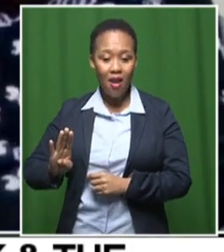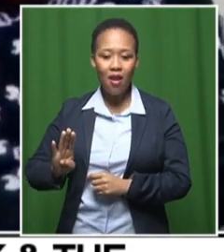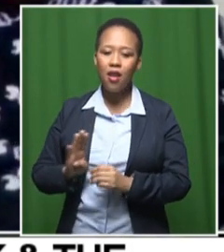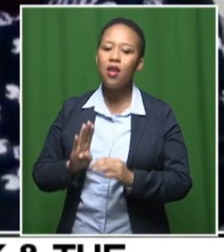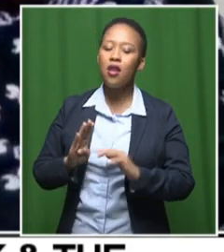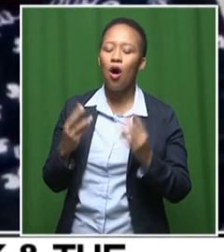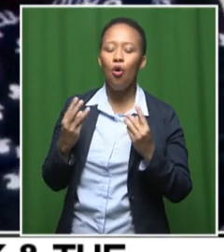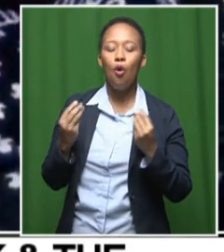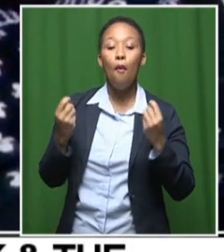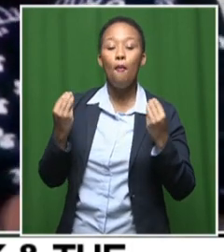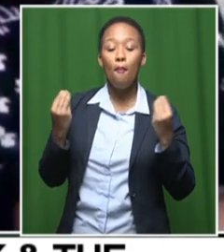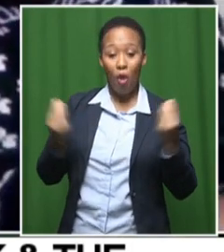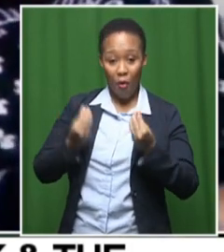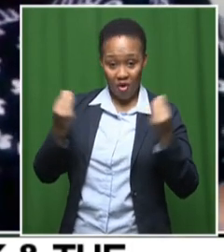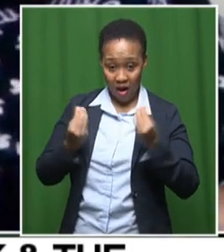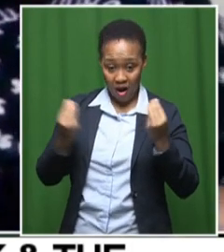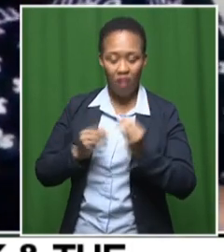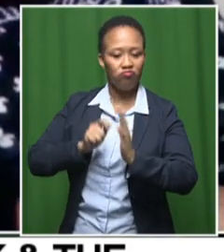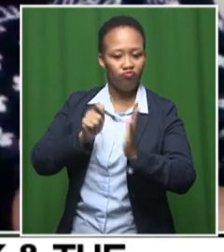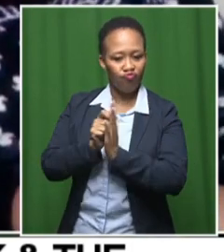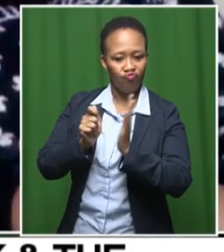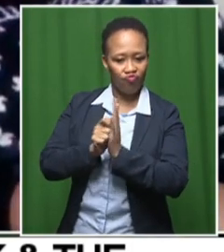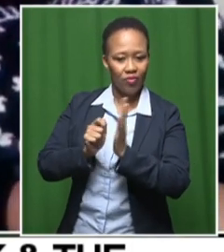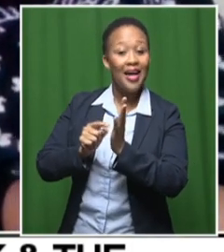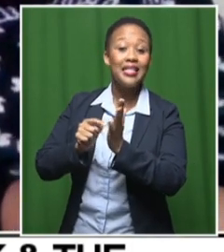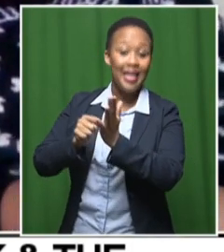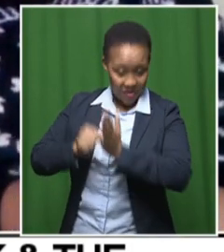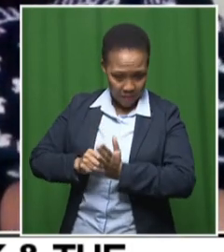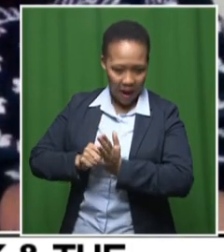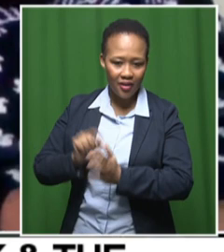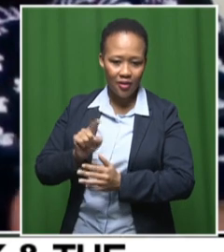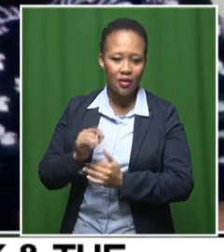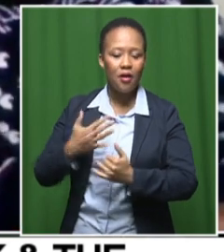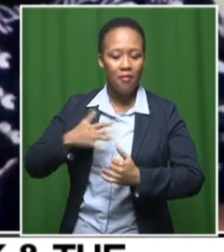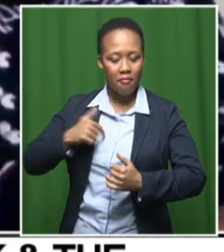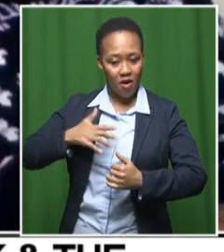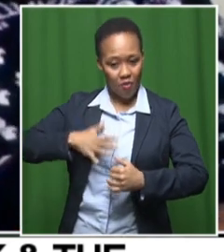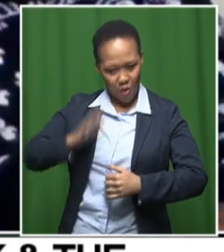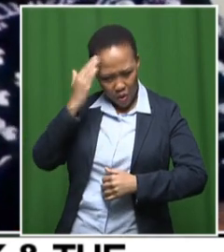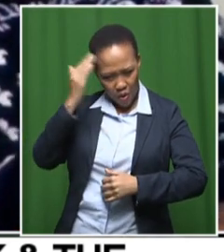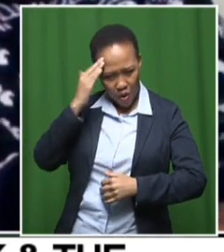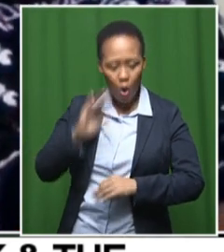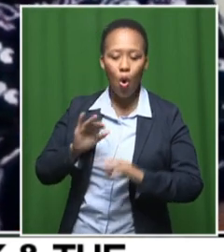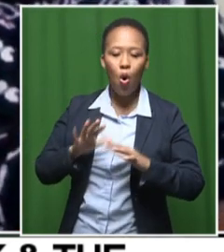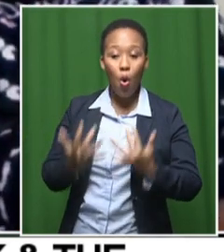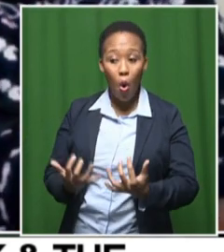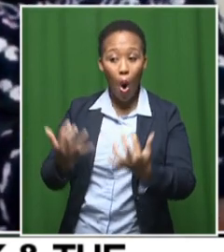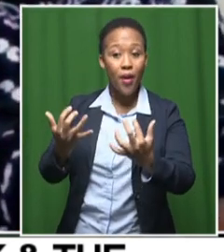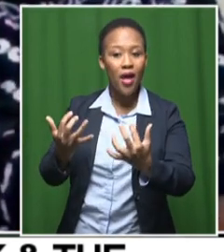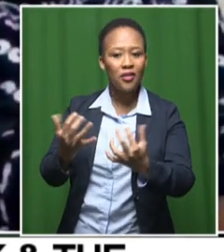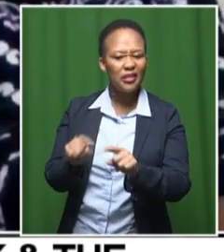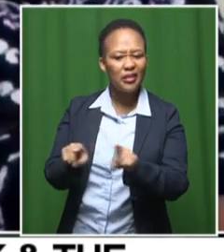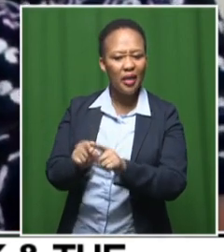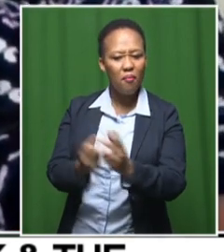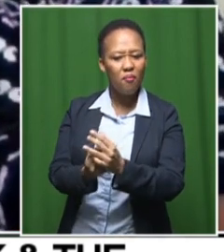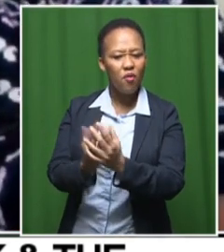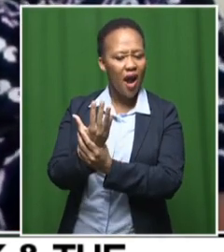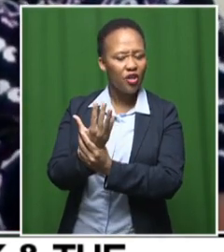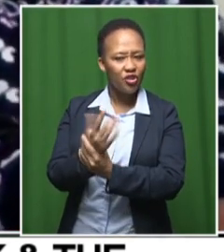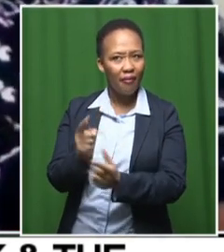popular demand. Have you tweaked it a little bit? Are you treating the audience to the same production that they know and love?